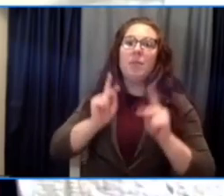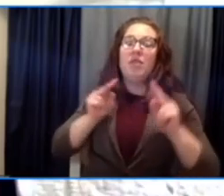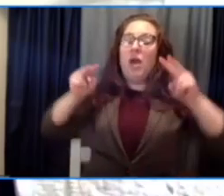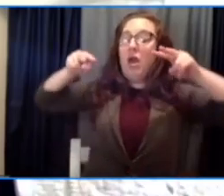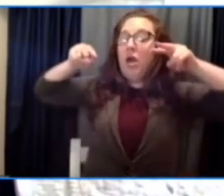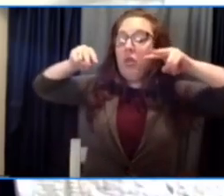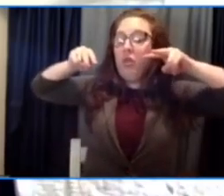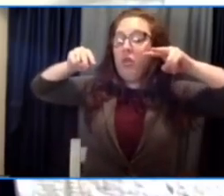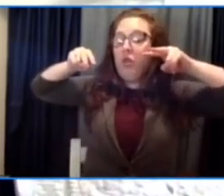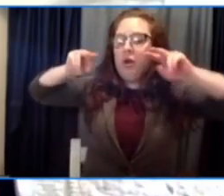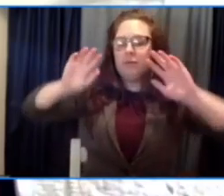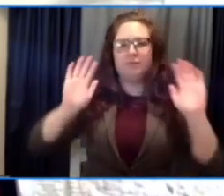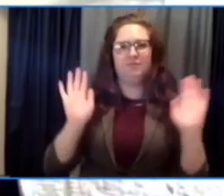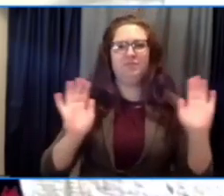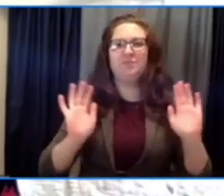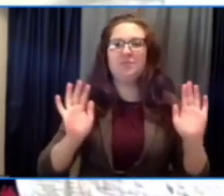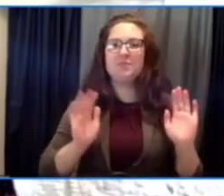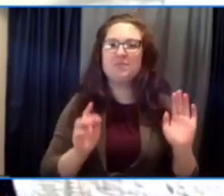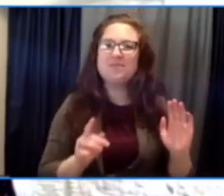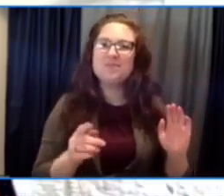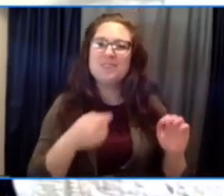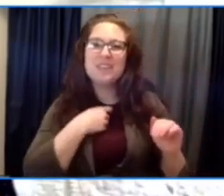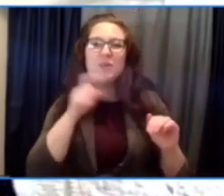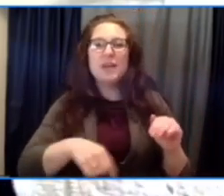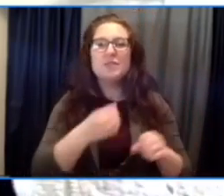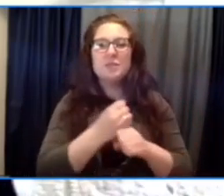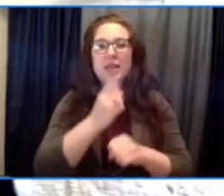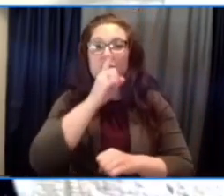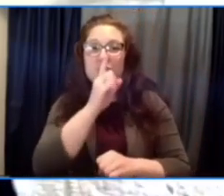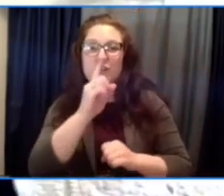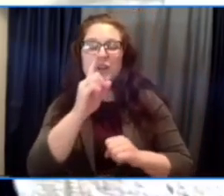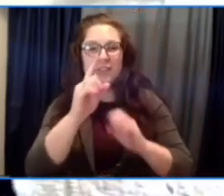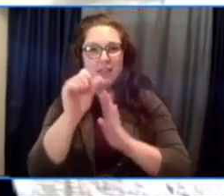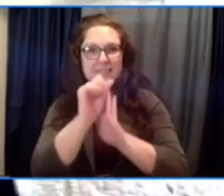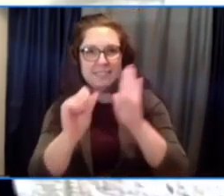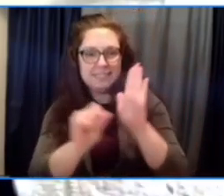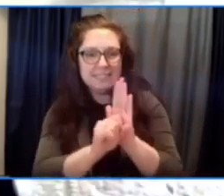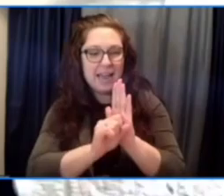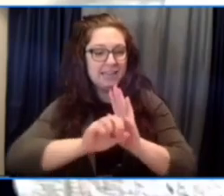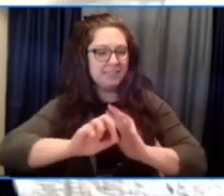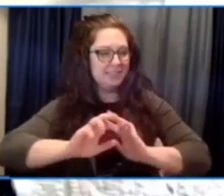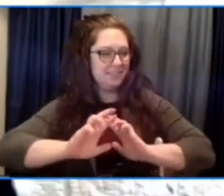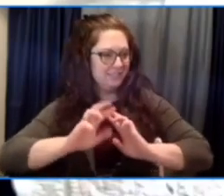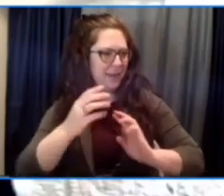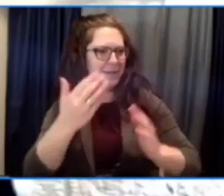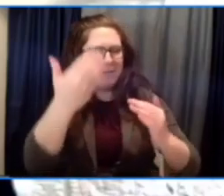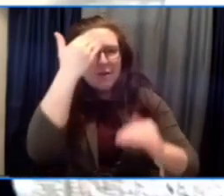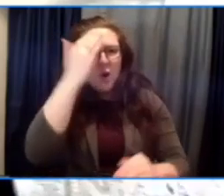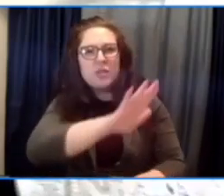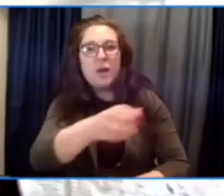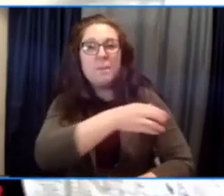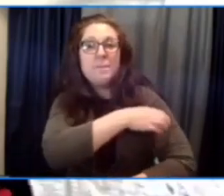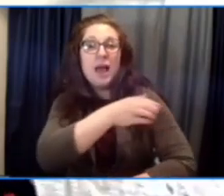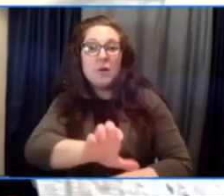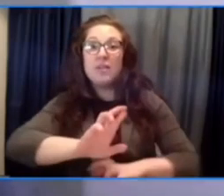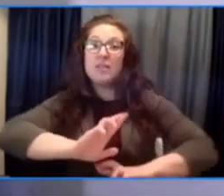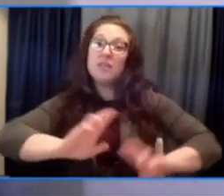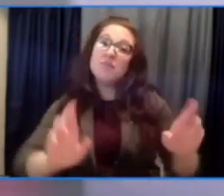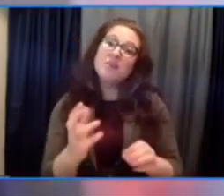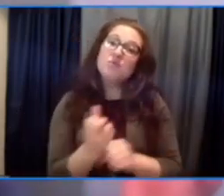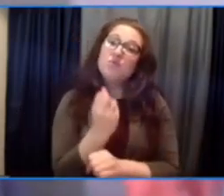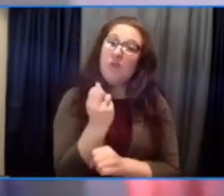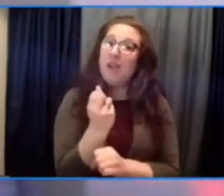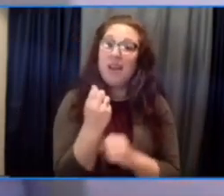gatekeepers or to stop the momentum. The states have recognized their power, and they're prepared to win with or without us. Yeah,